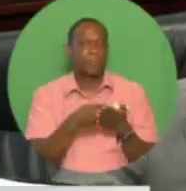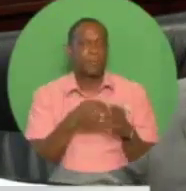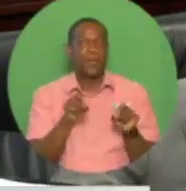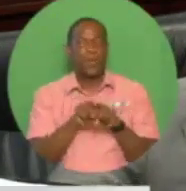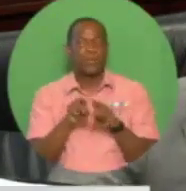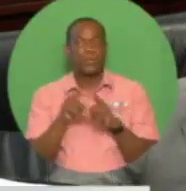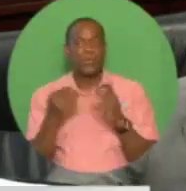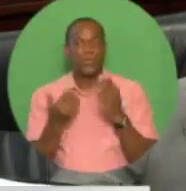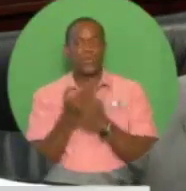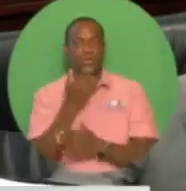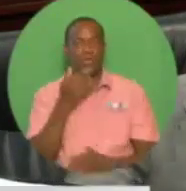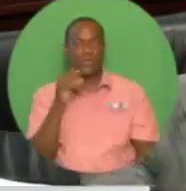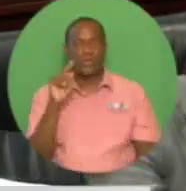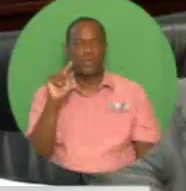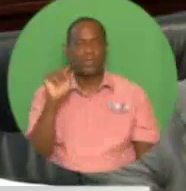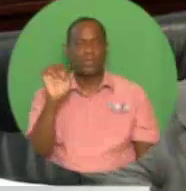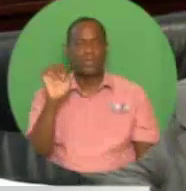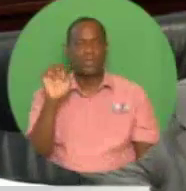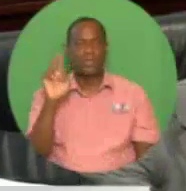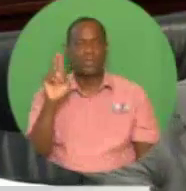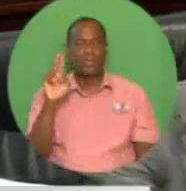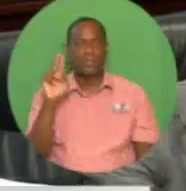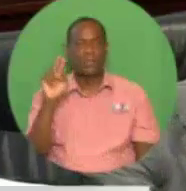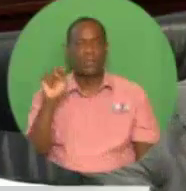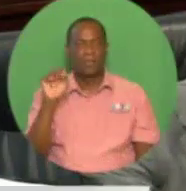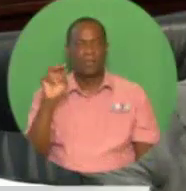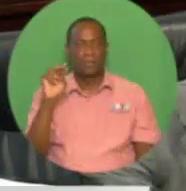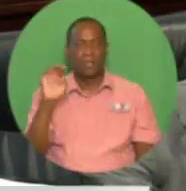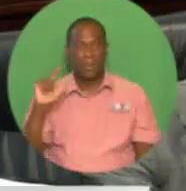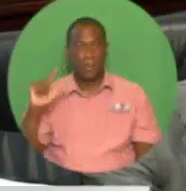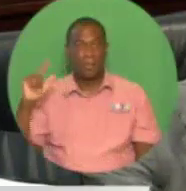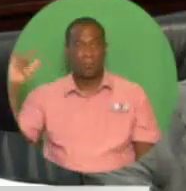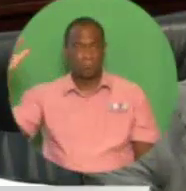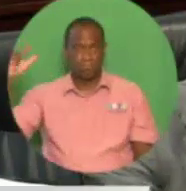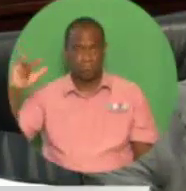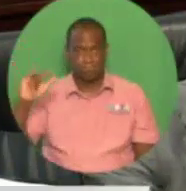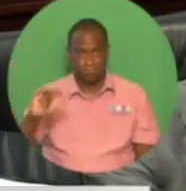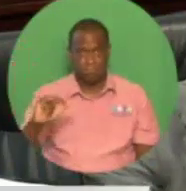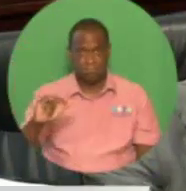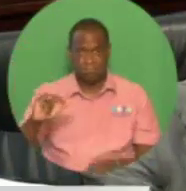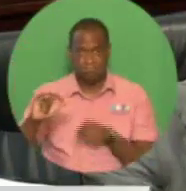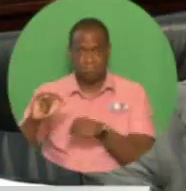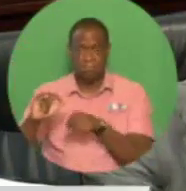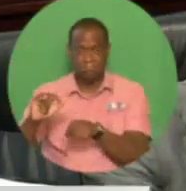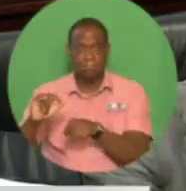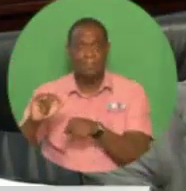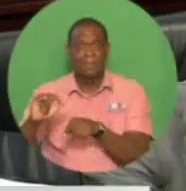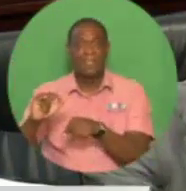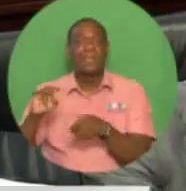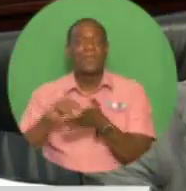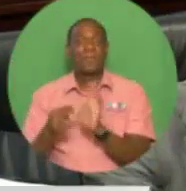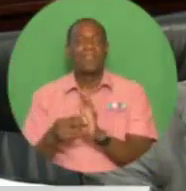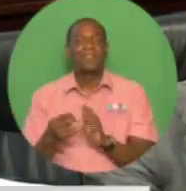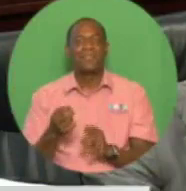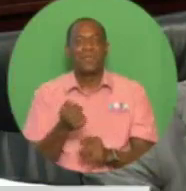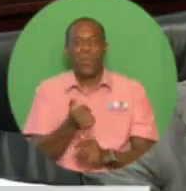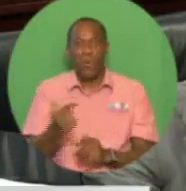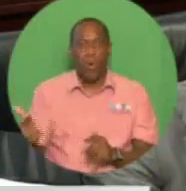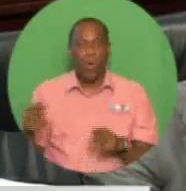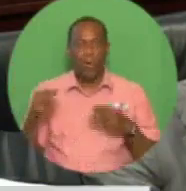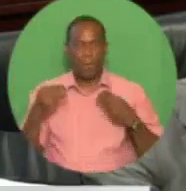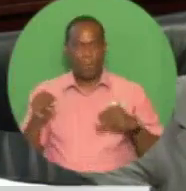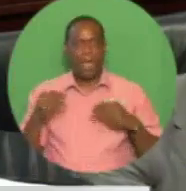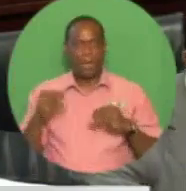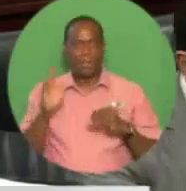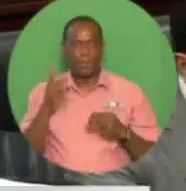convenient access to all points of major market sources. Employment opportunities and the provision of local content